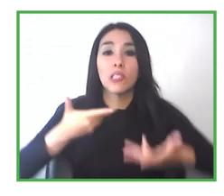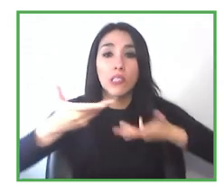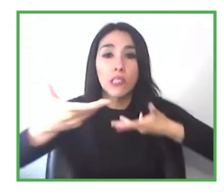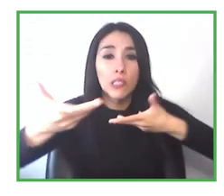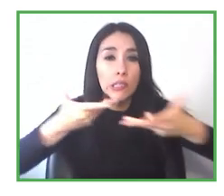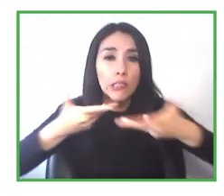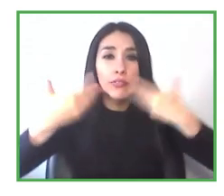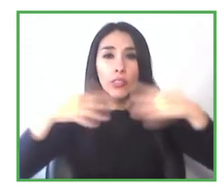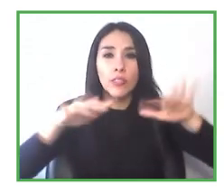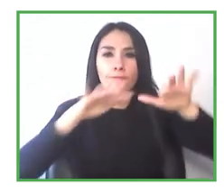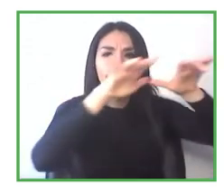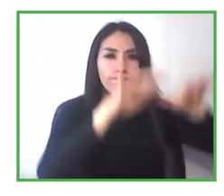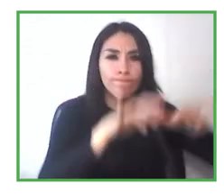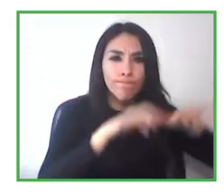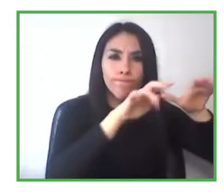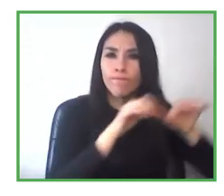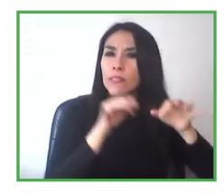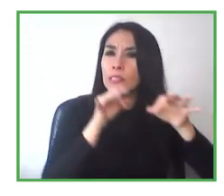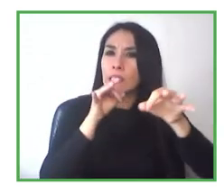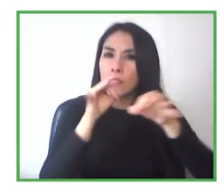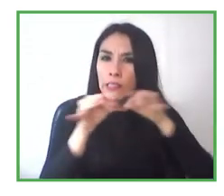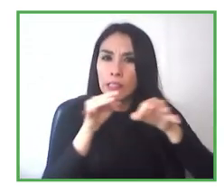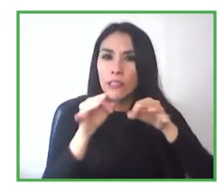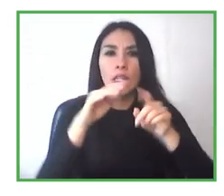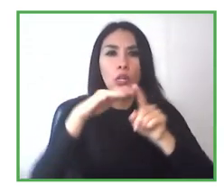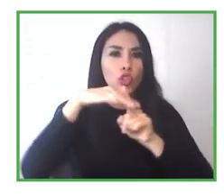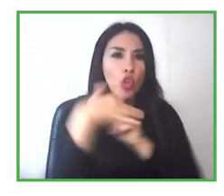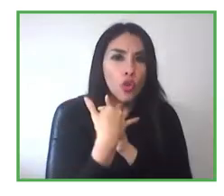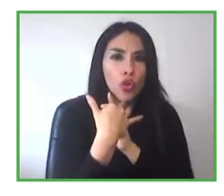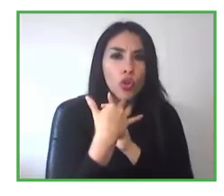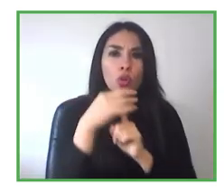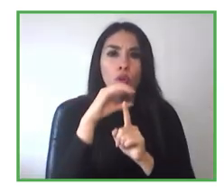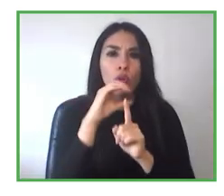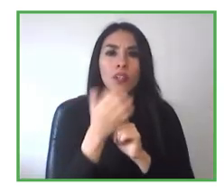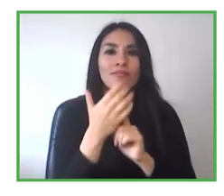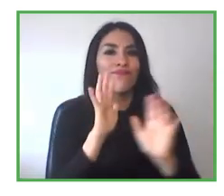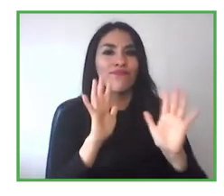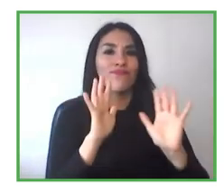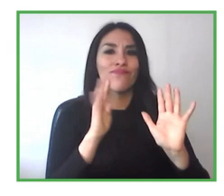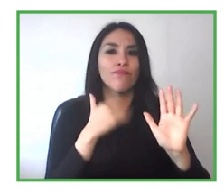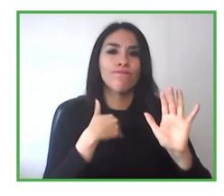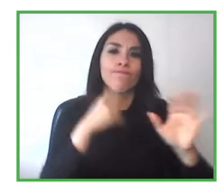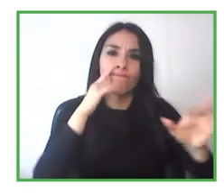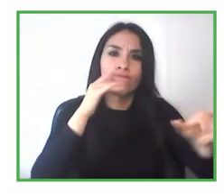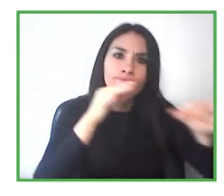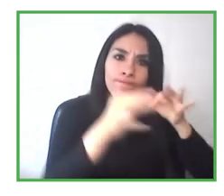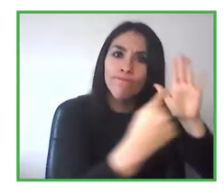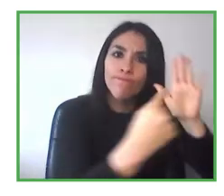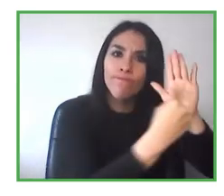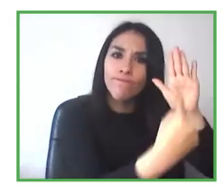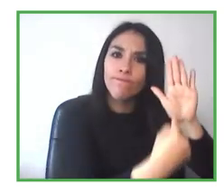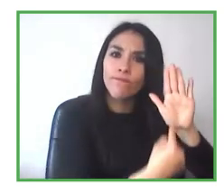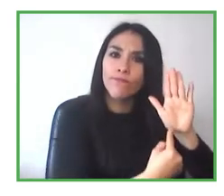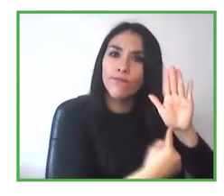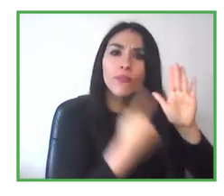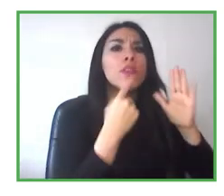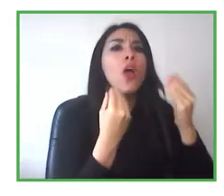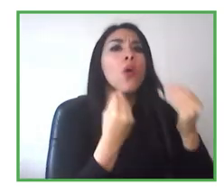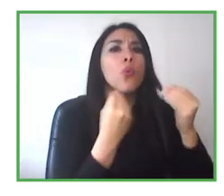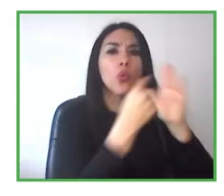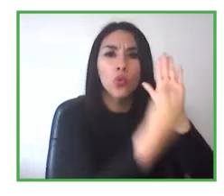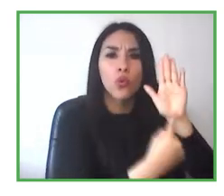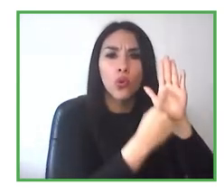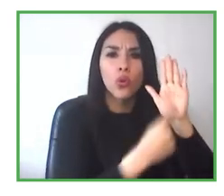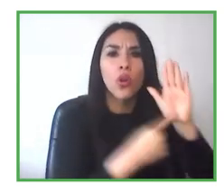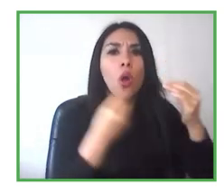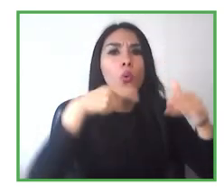tell the company what are the significant aspects or events. And we have